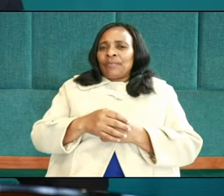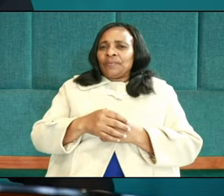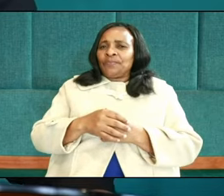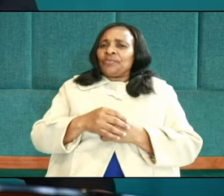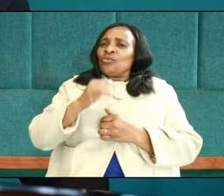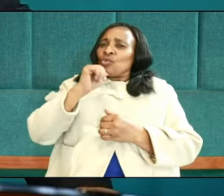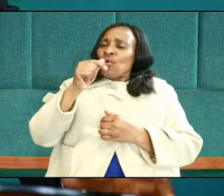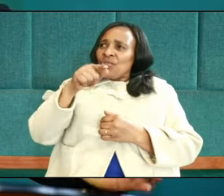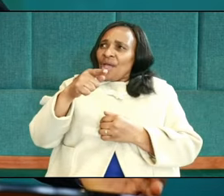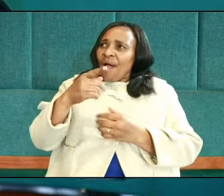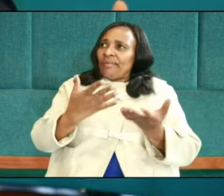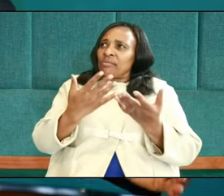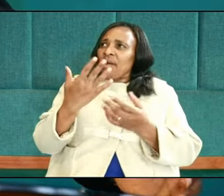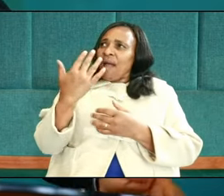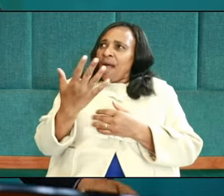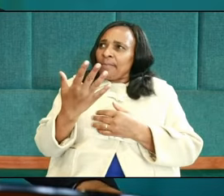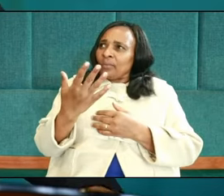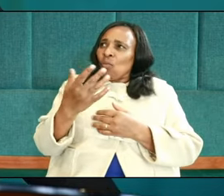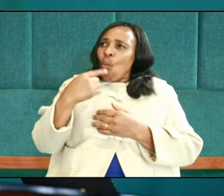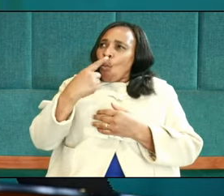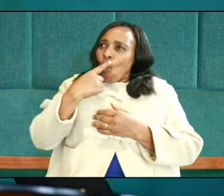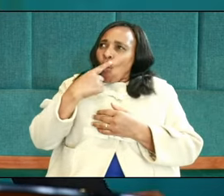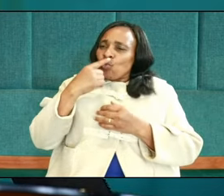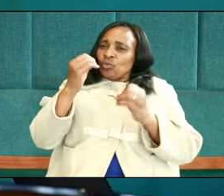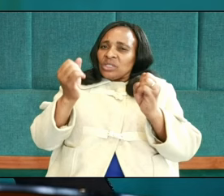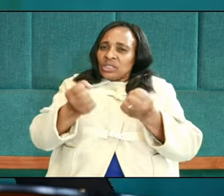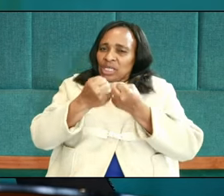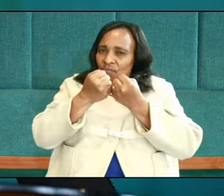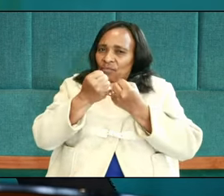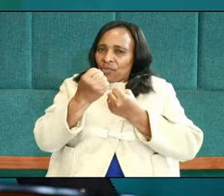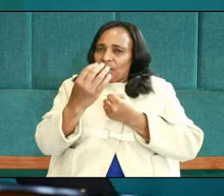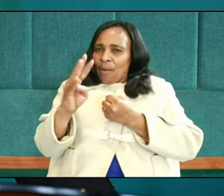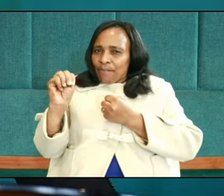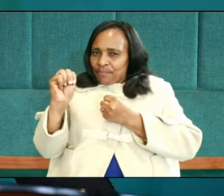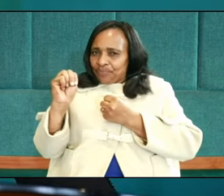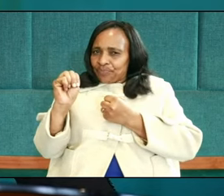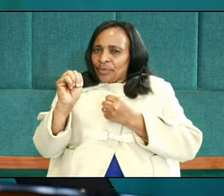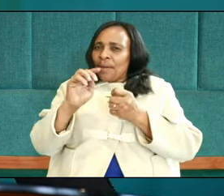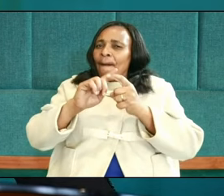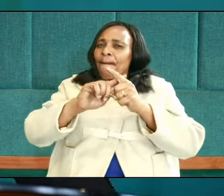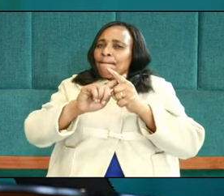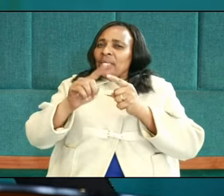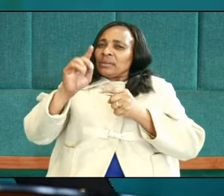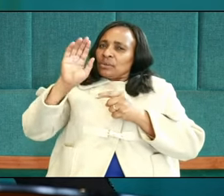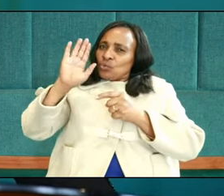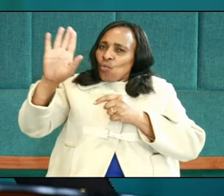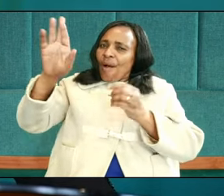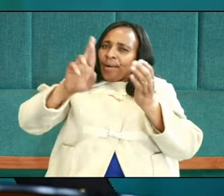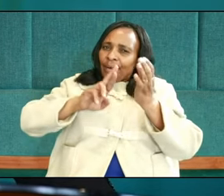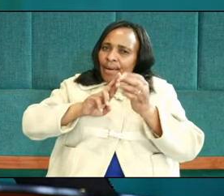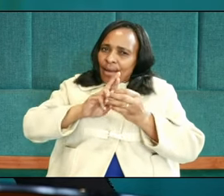their arm, or own arm save them, but it was your right